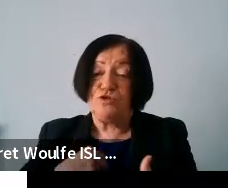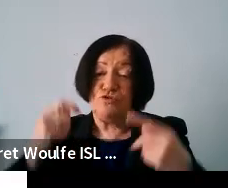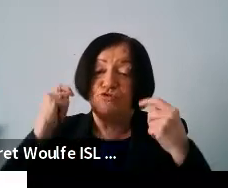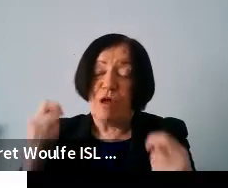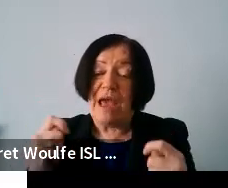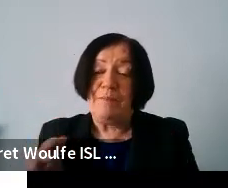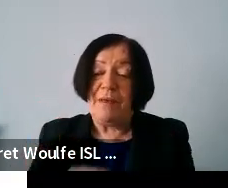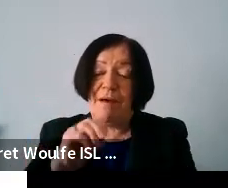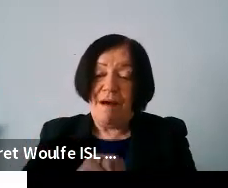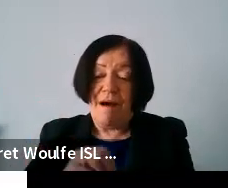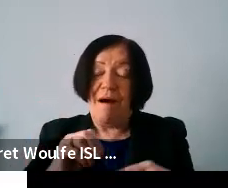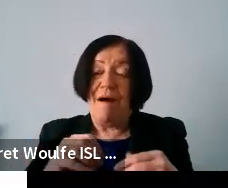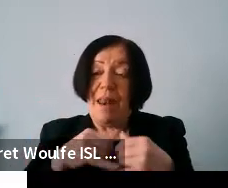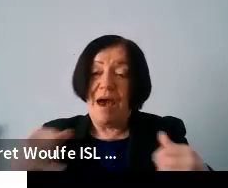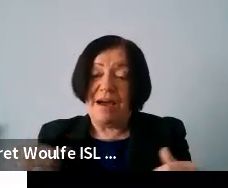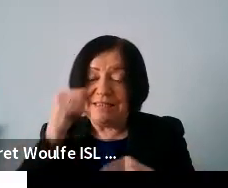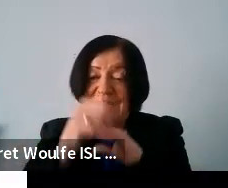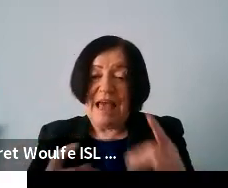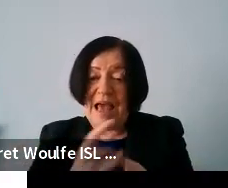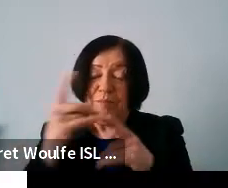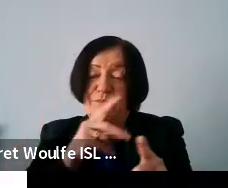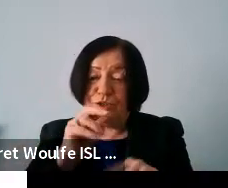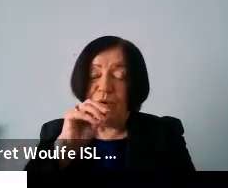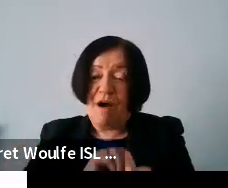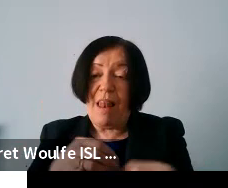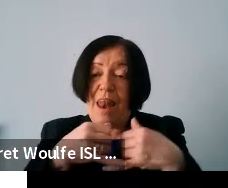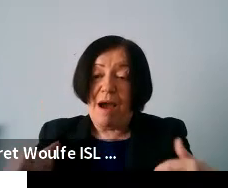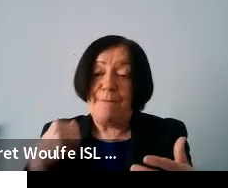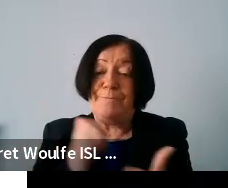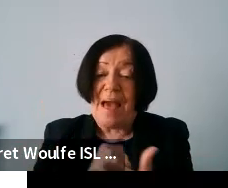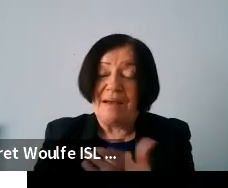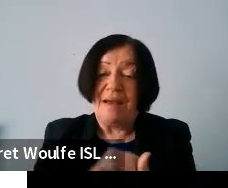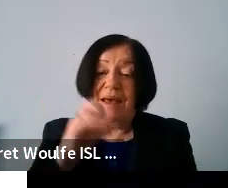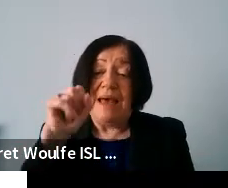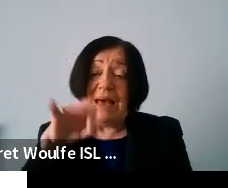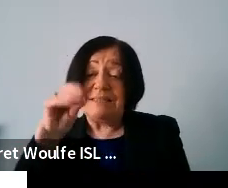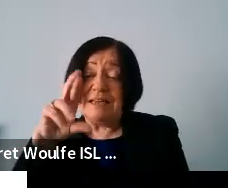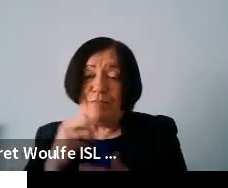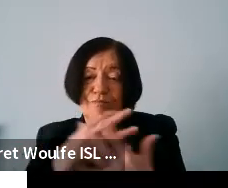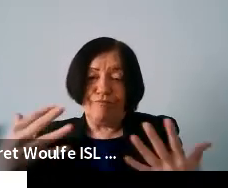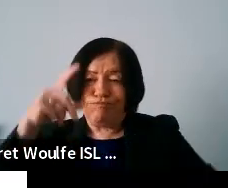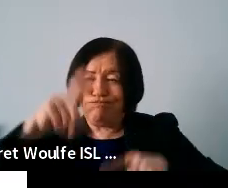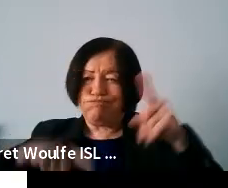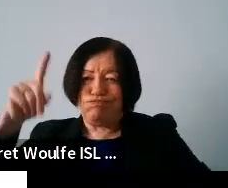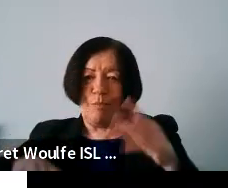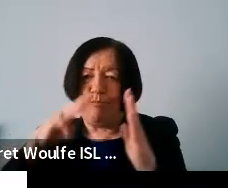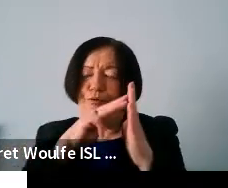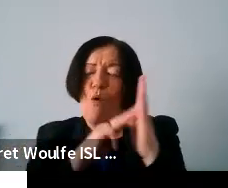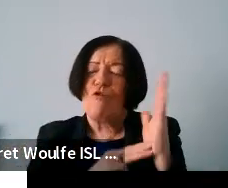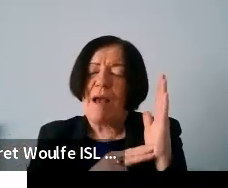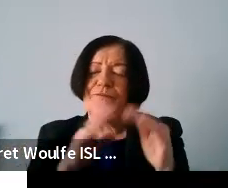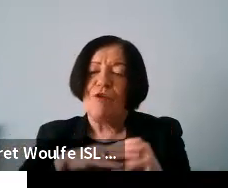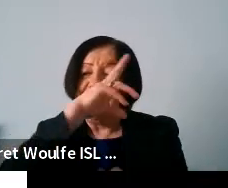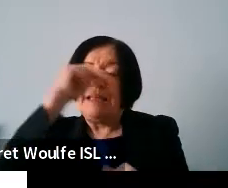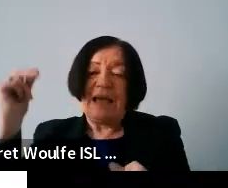in online skills and to help people do online banking and singapore has a range of really interesting programs for example